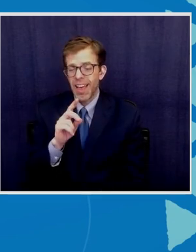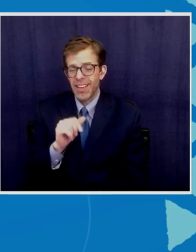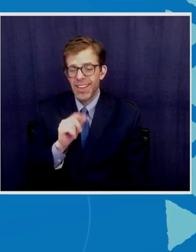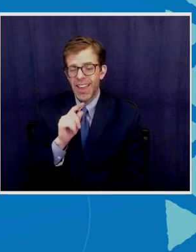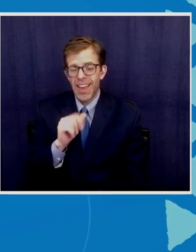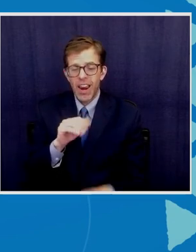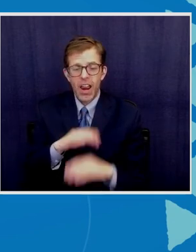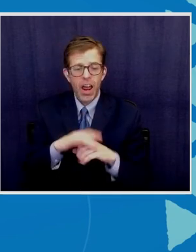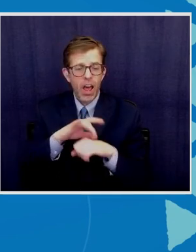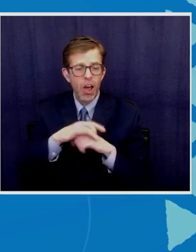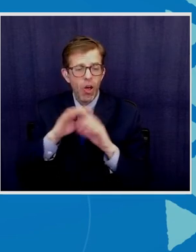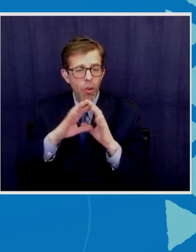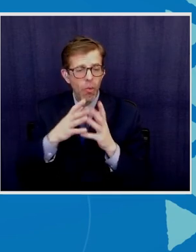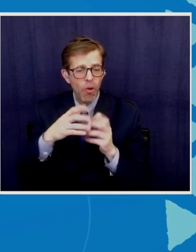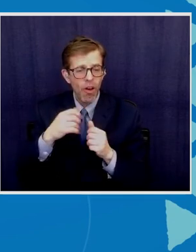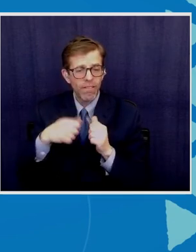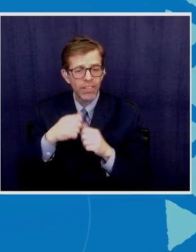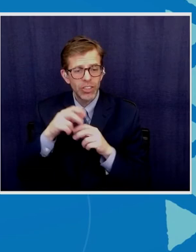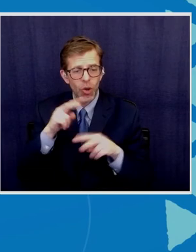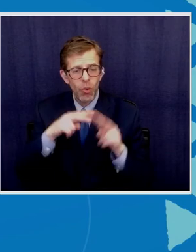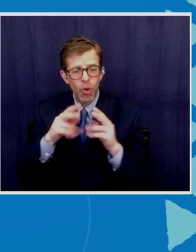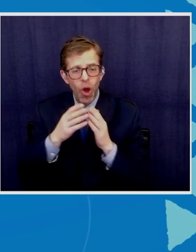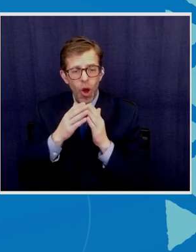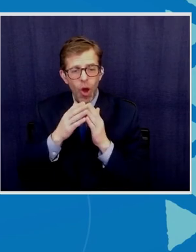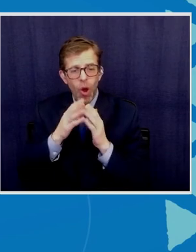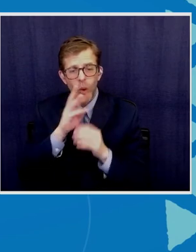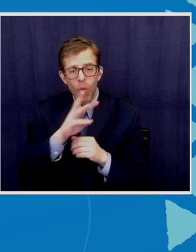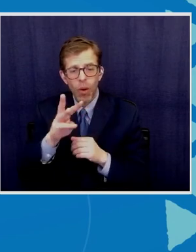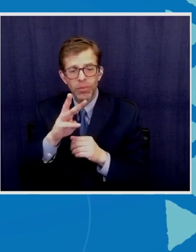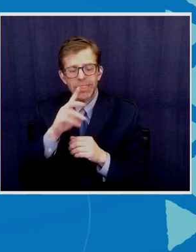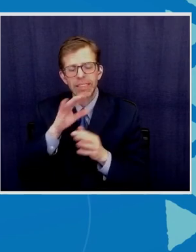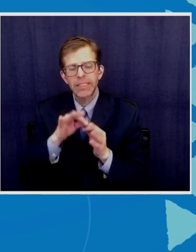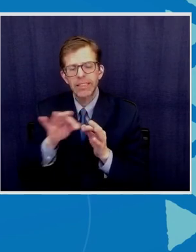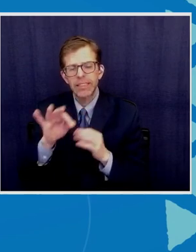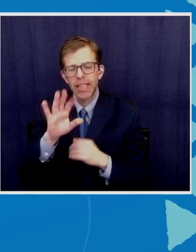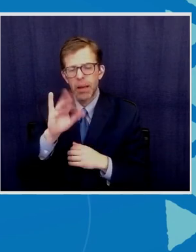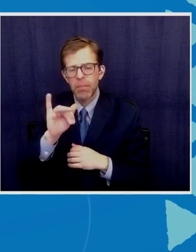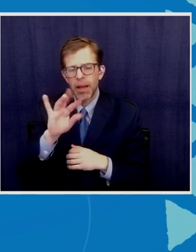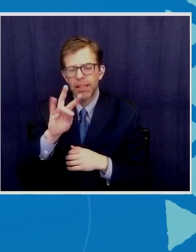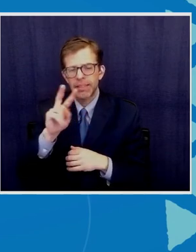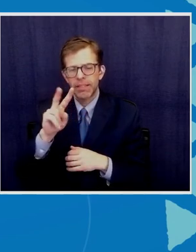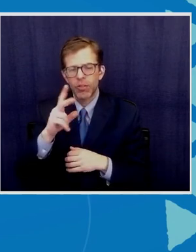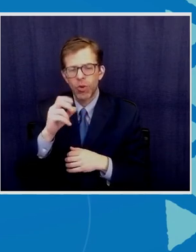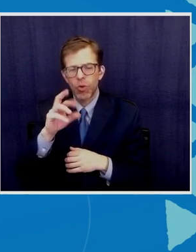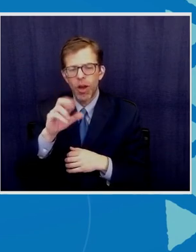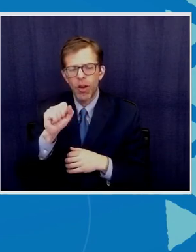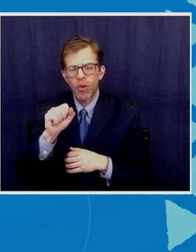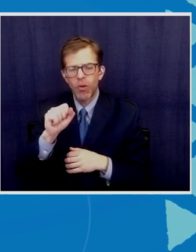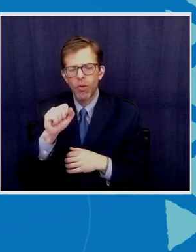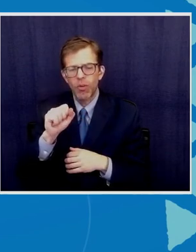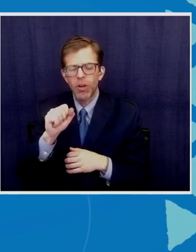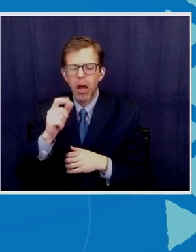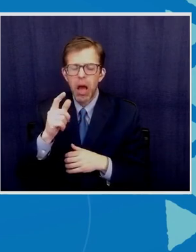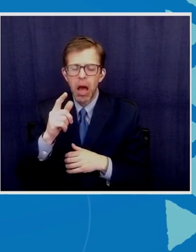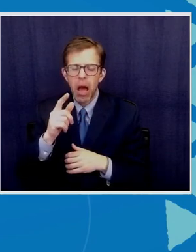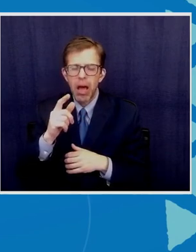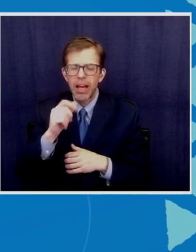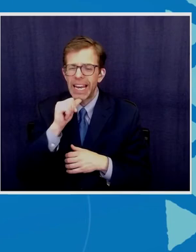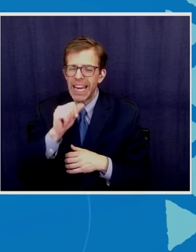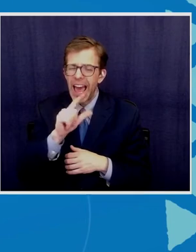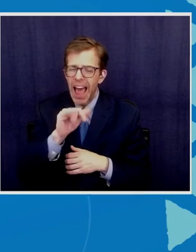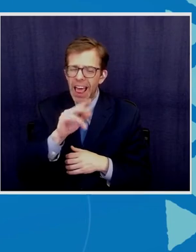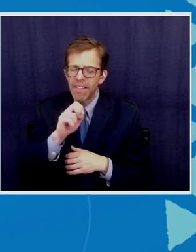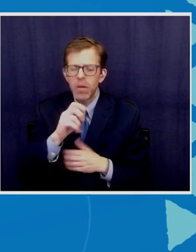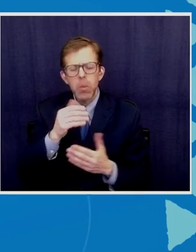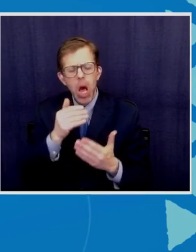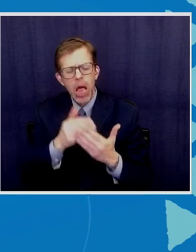website is delayed by 73% two hours so at near real time but in the life okay thank